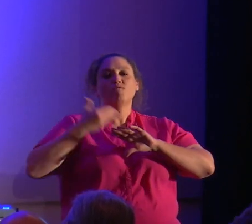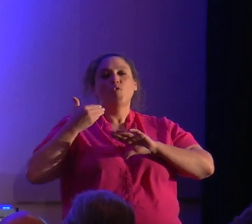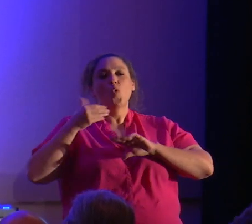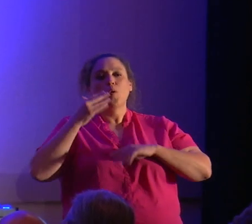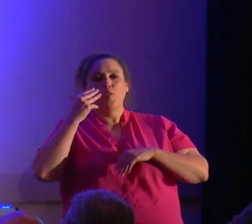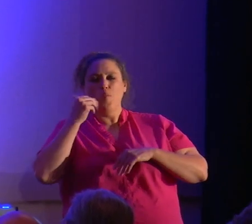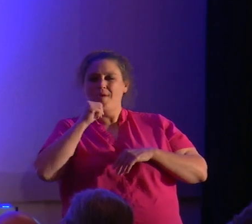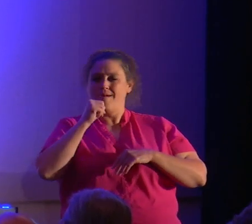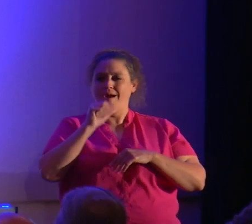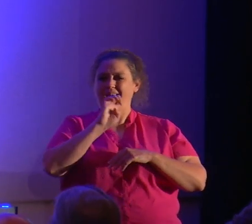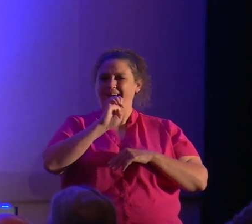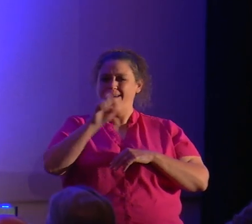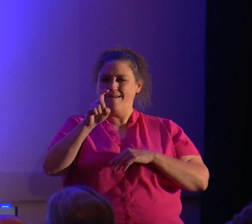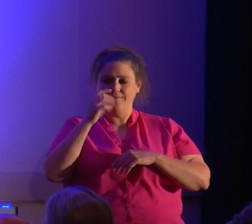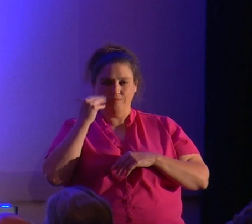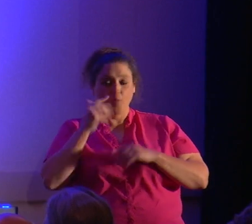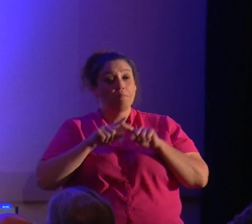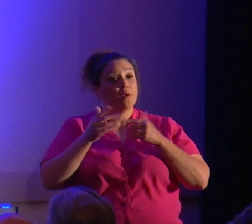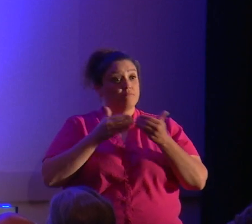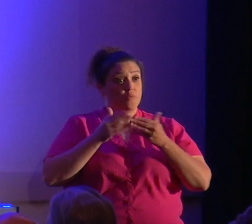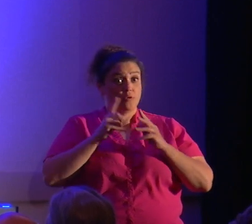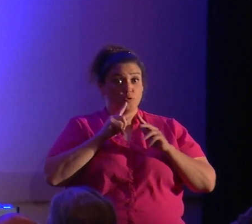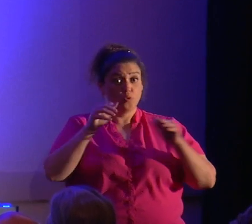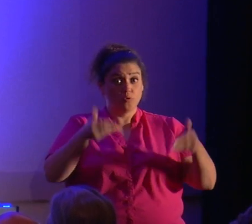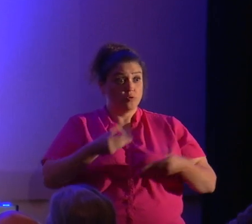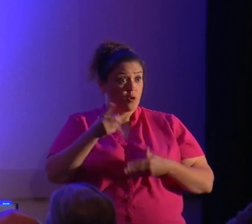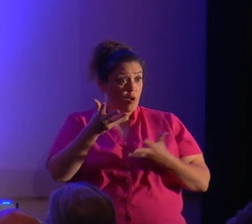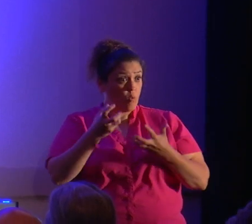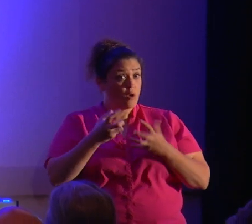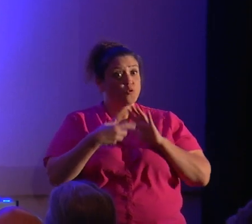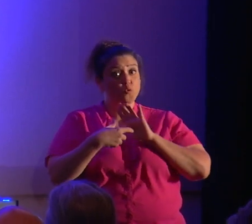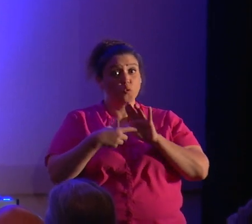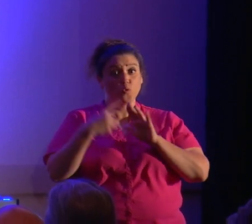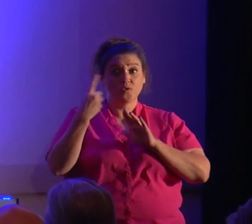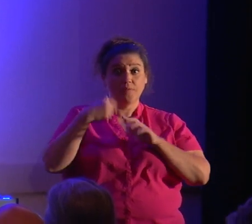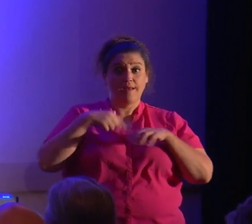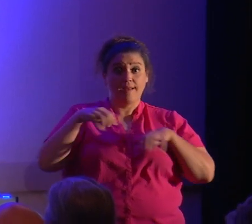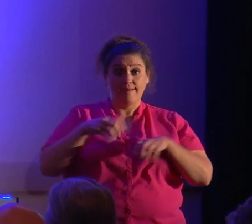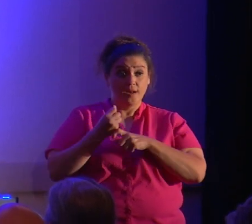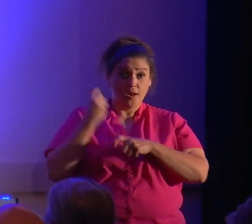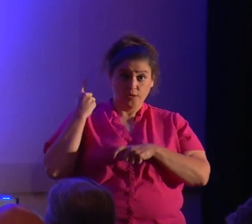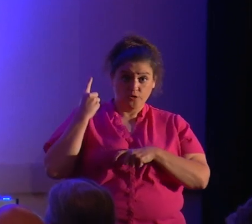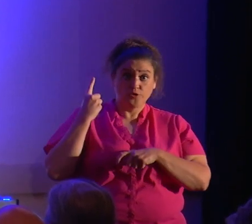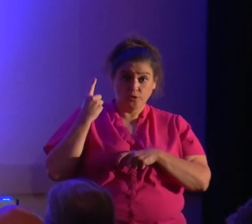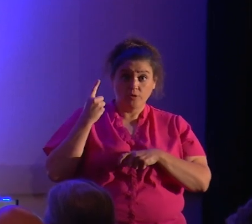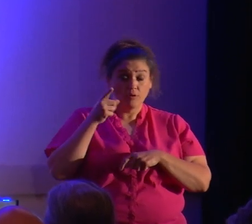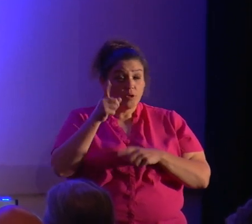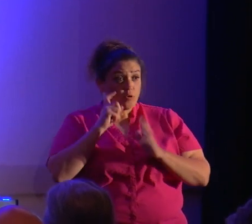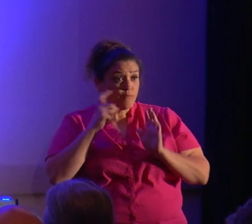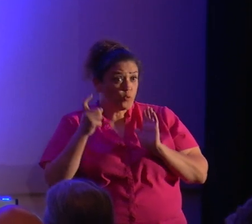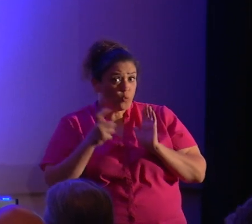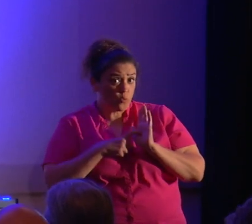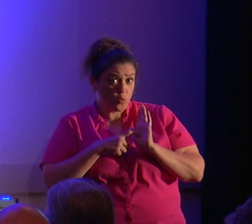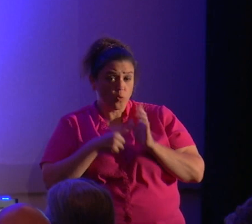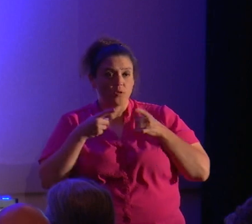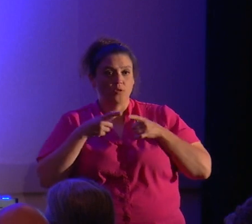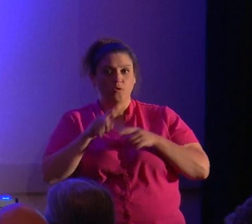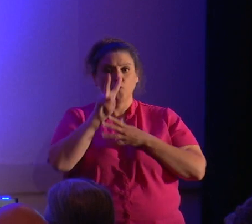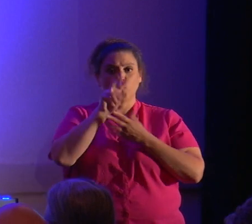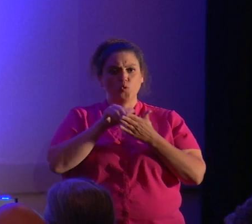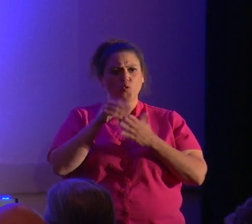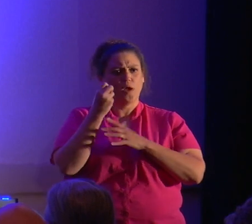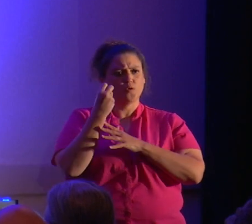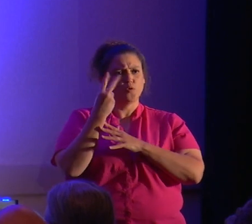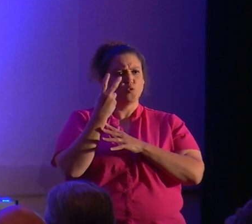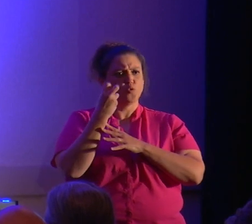But, as an introduction, I want to play something that I did last year. If you noticed during the 2012 campaign,